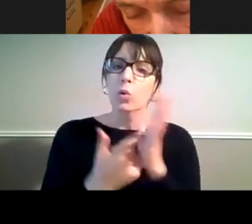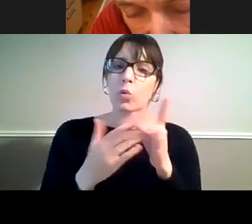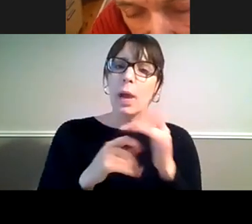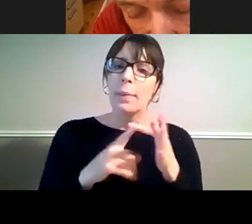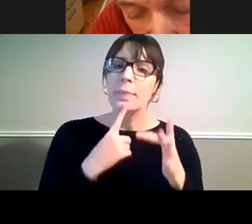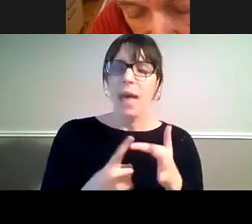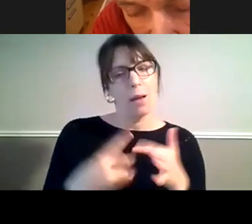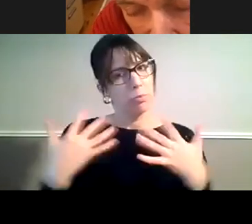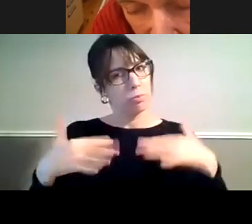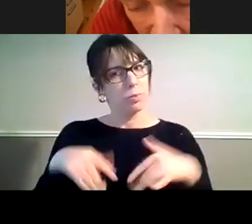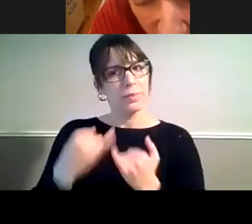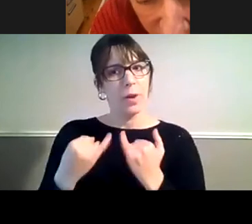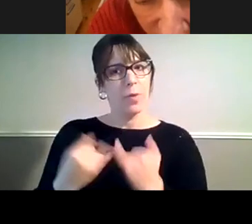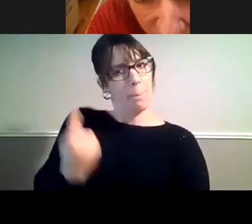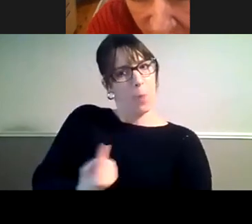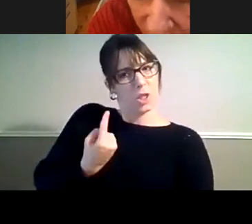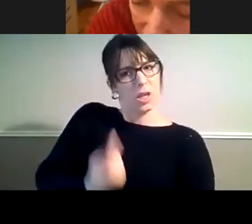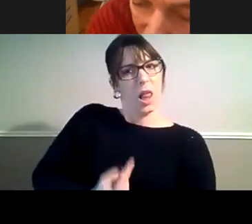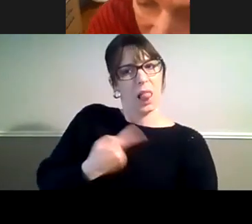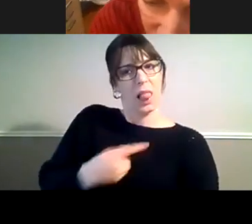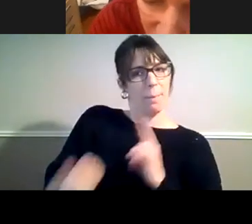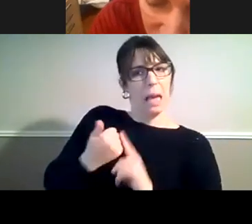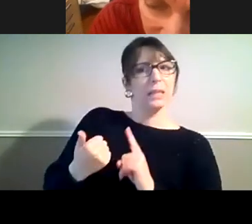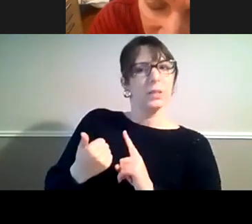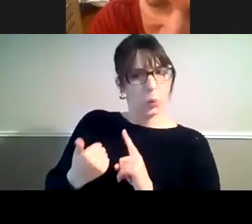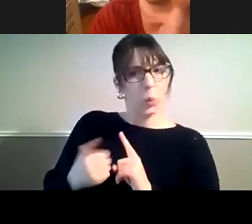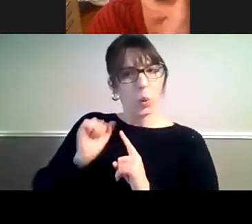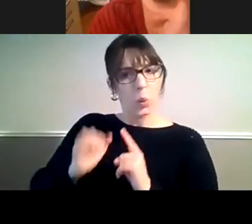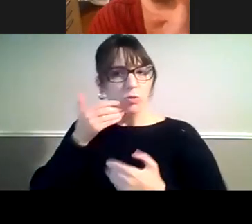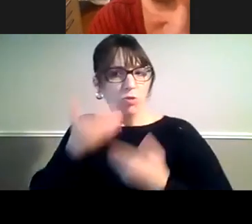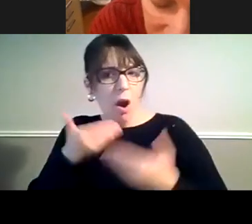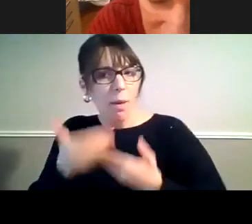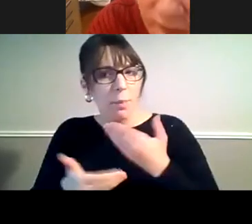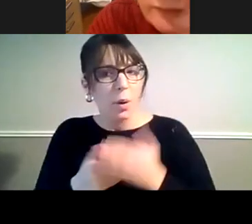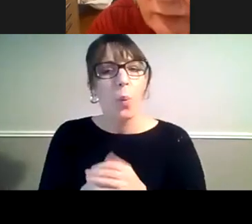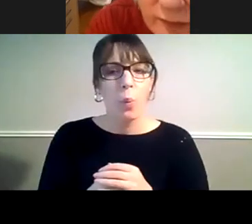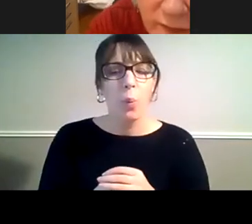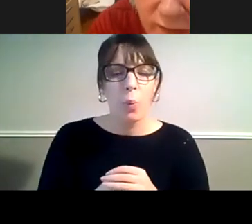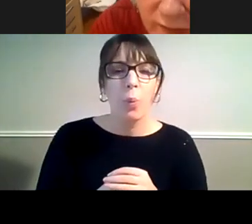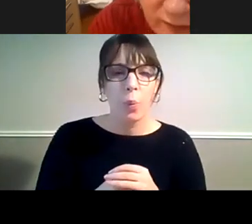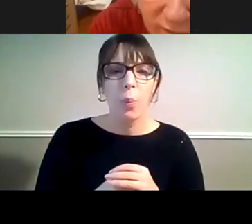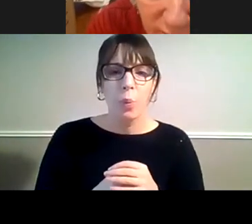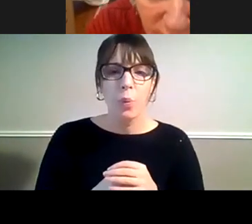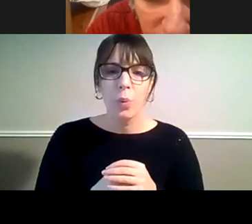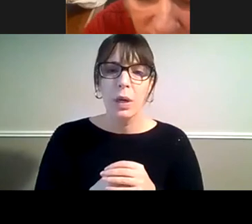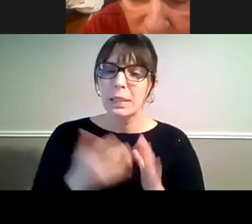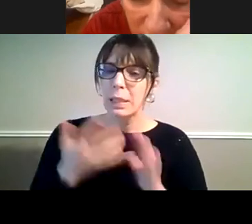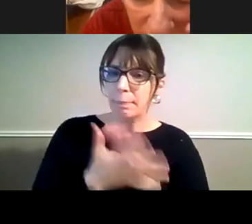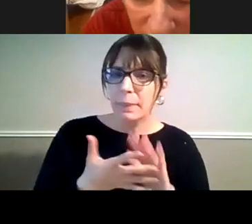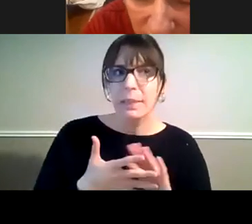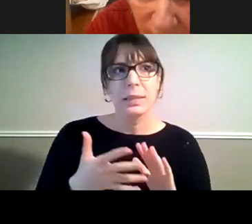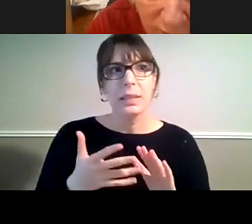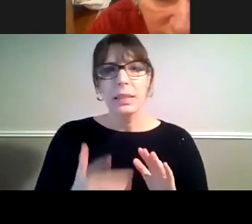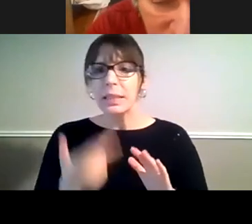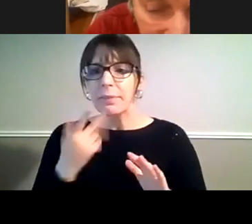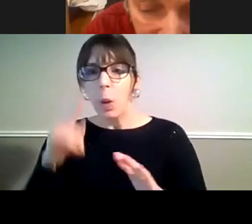isn't it? When you put it in those terms, Valerie, that, you know, the inability for you to access that